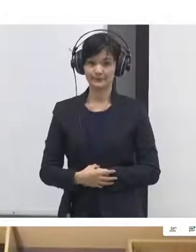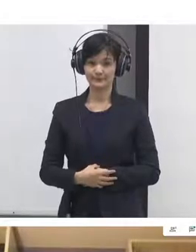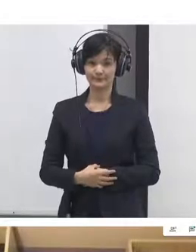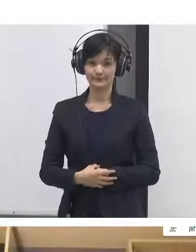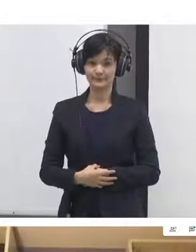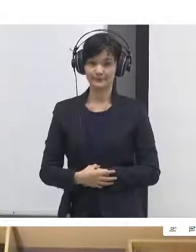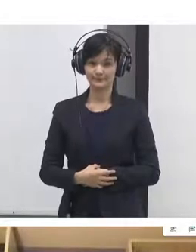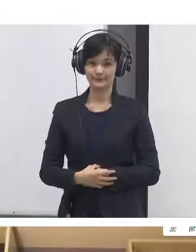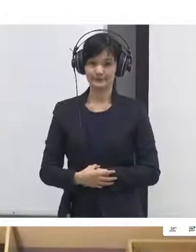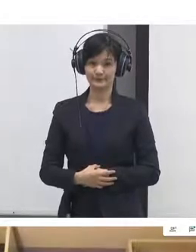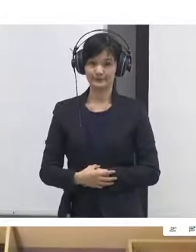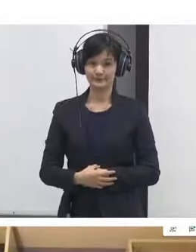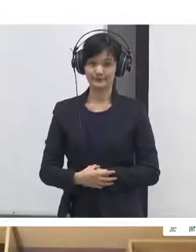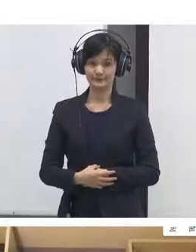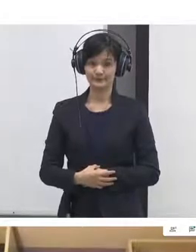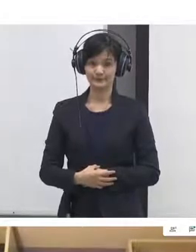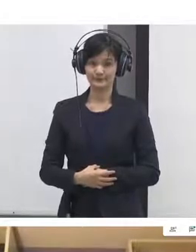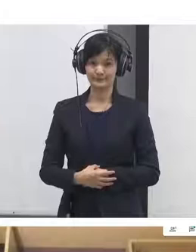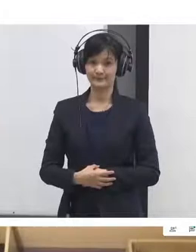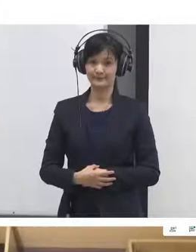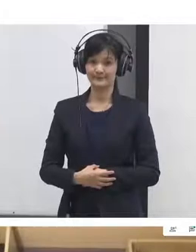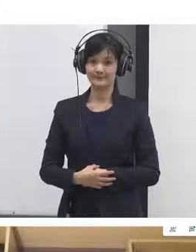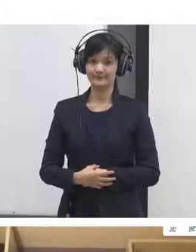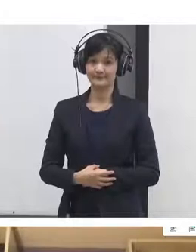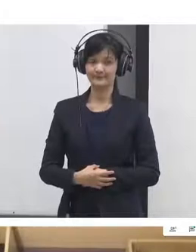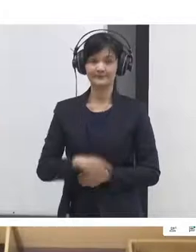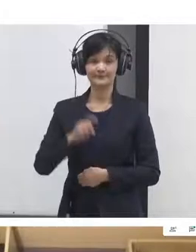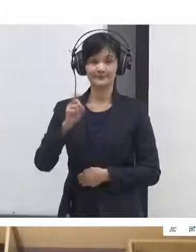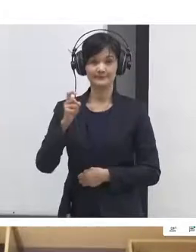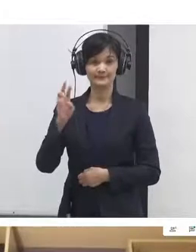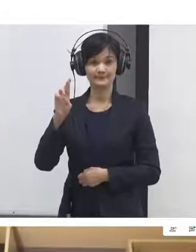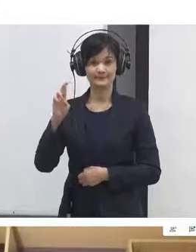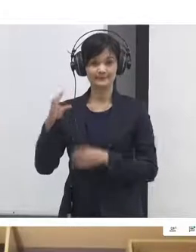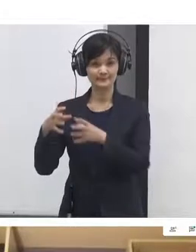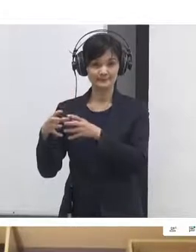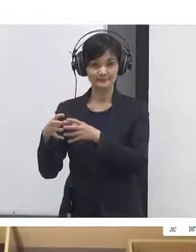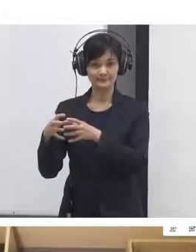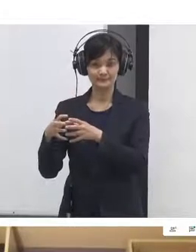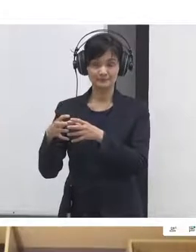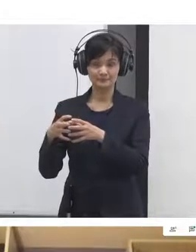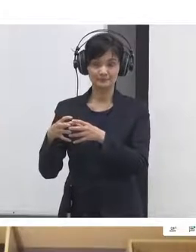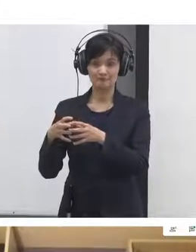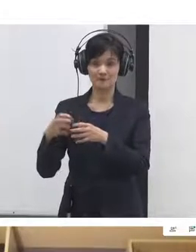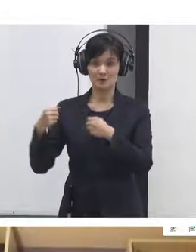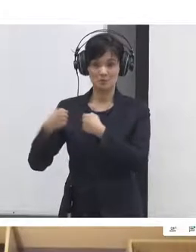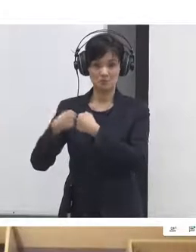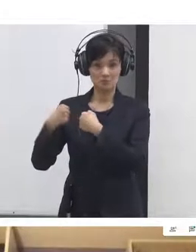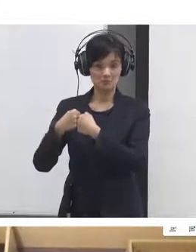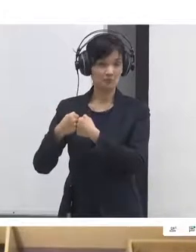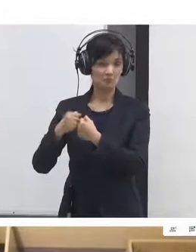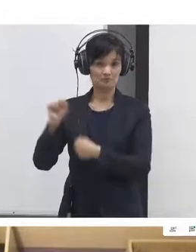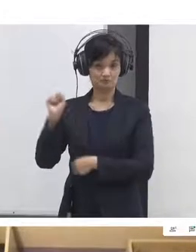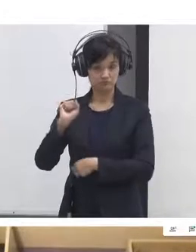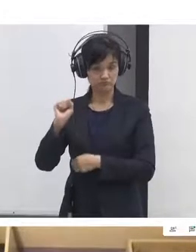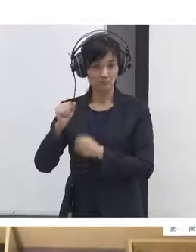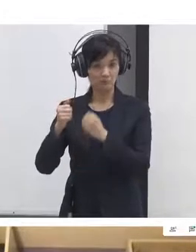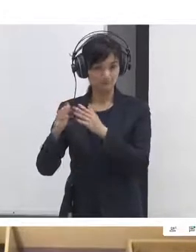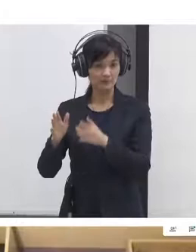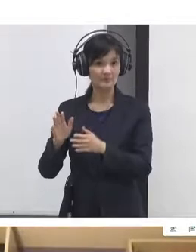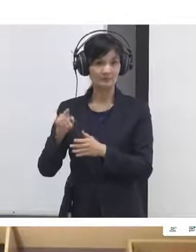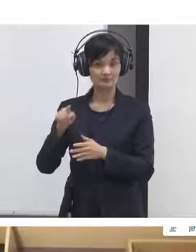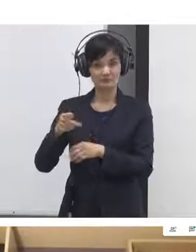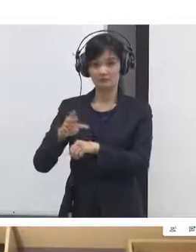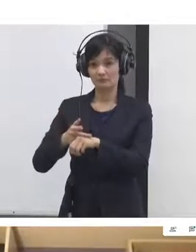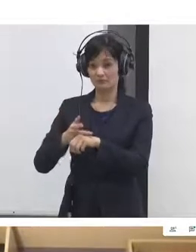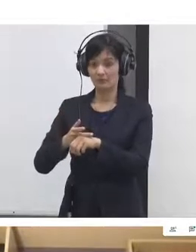approach of XR to do nonviolent direct action this is very much rather about disrupting and raising awareness of the failings of the